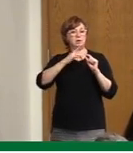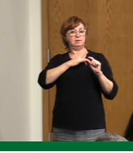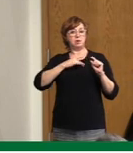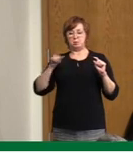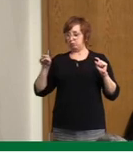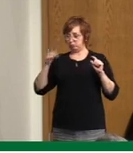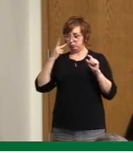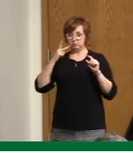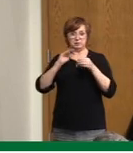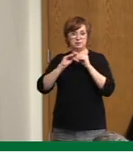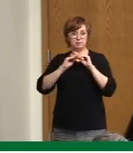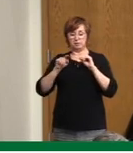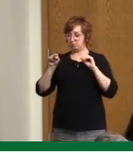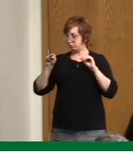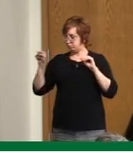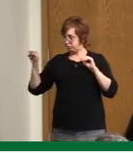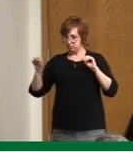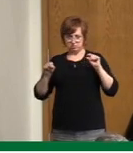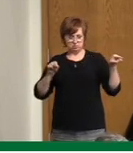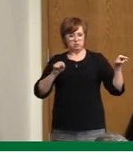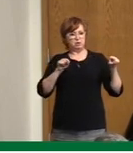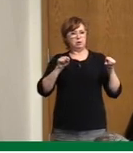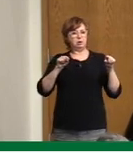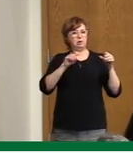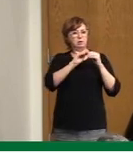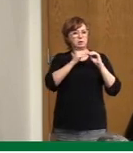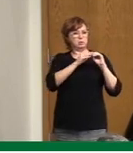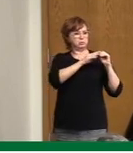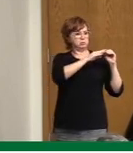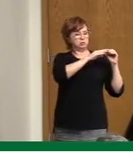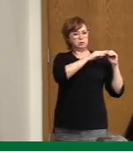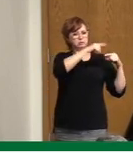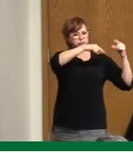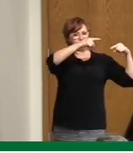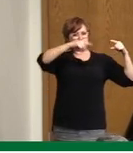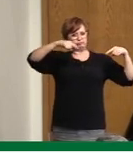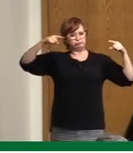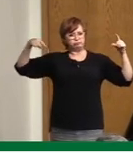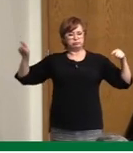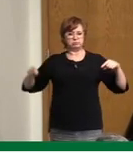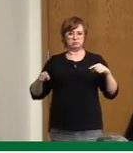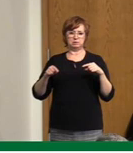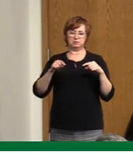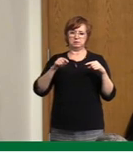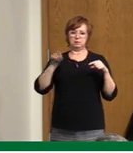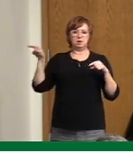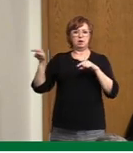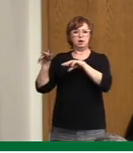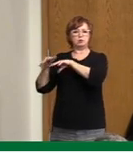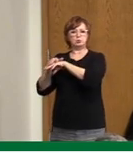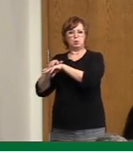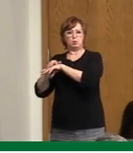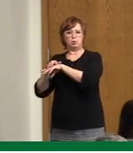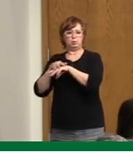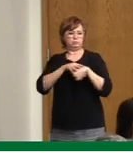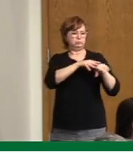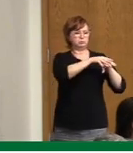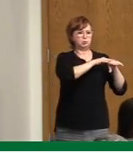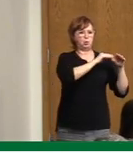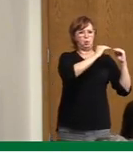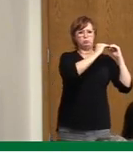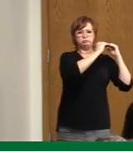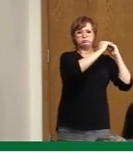other provinces towards the east and towards the west, the trajectory is slowing down, but ours is going up, and we can't